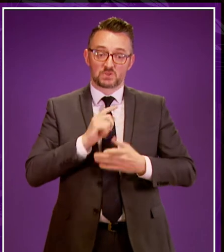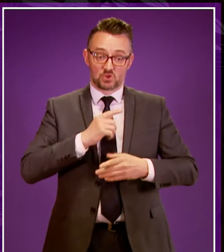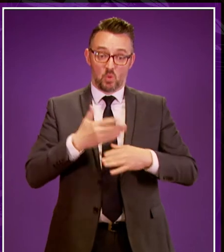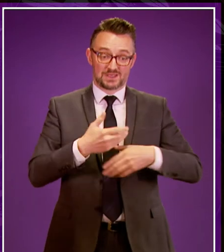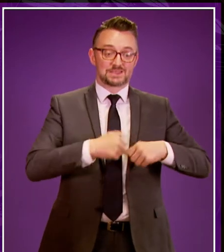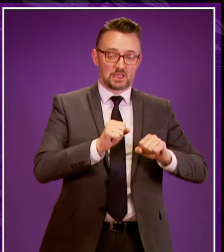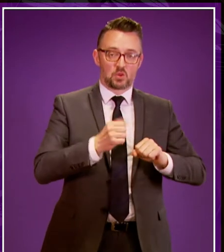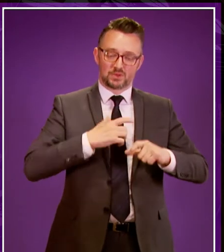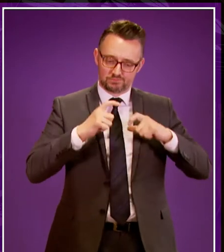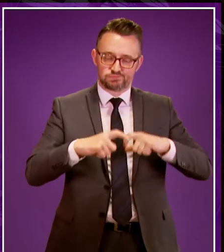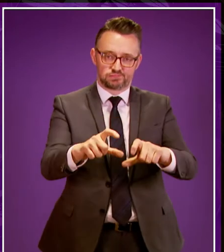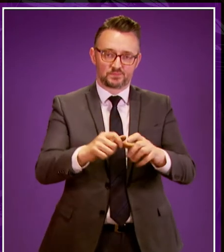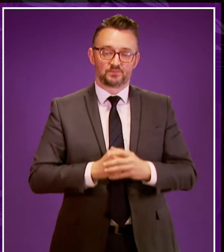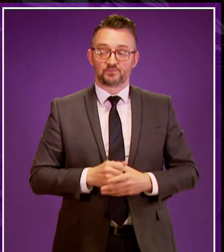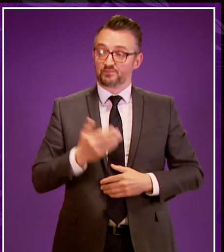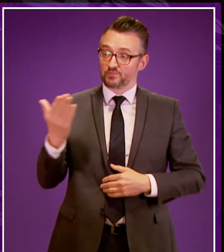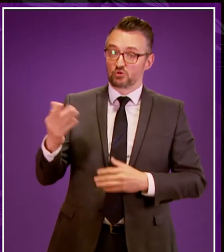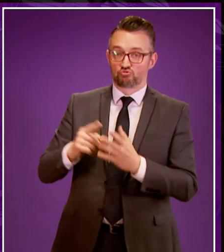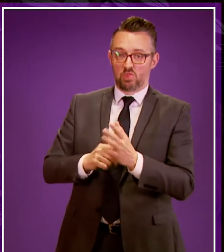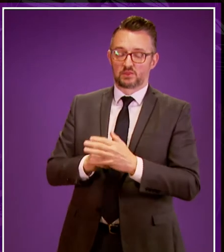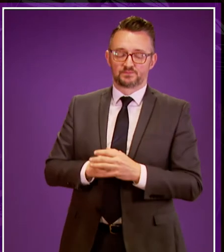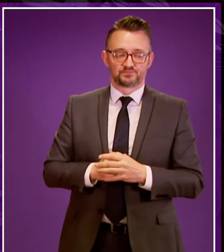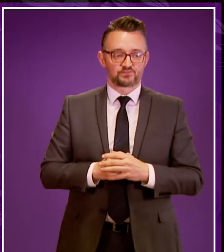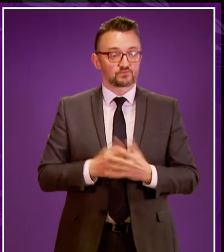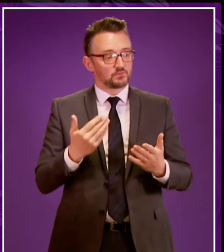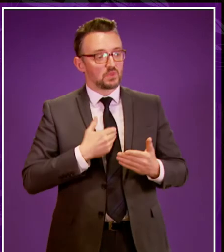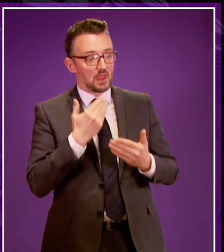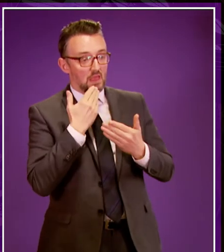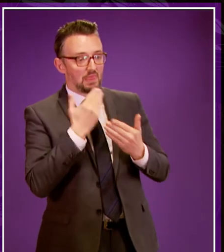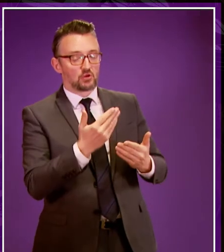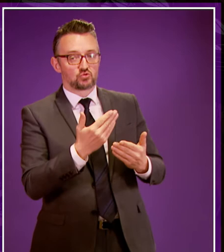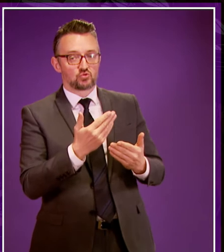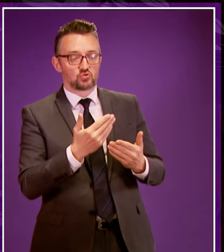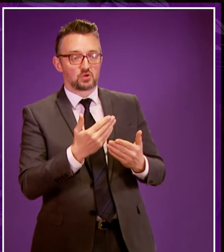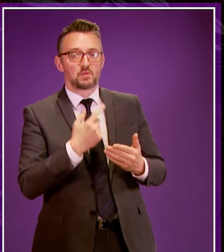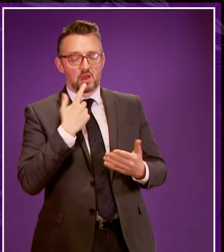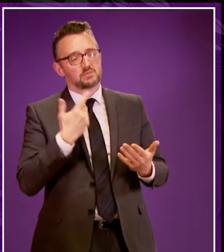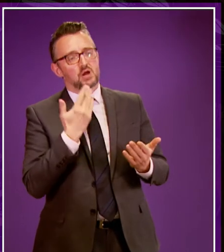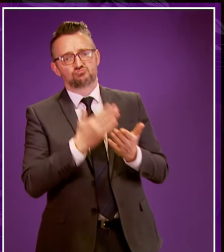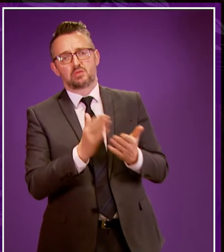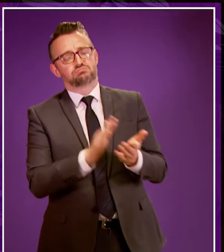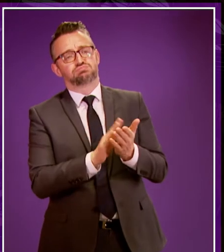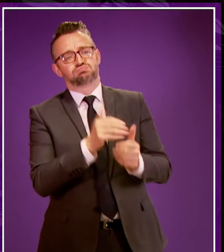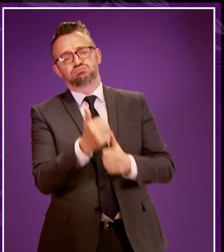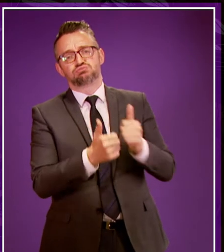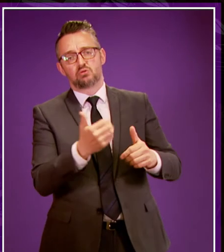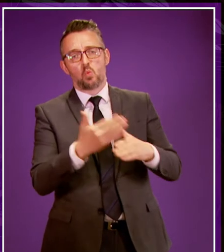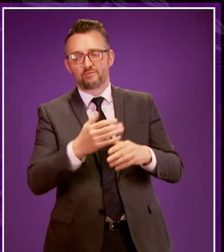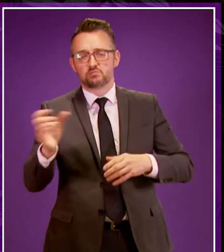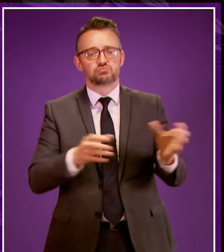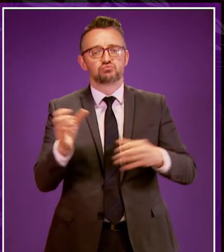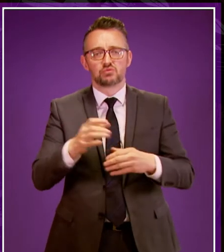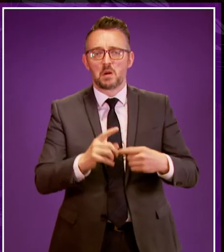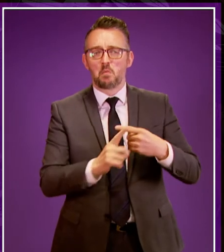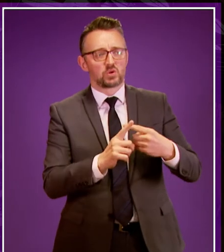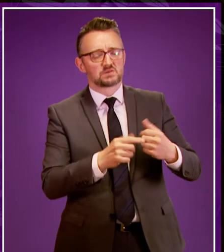started on. John Finney. Again I thank the Cabinet Secretary and of course I would applaud the work that's been done with recruitment and the positive